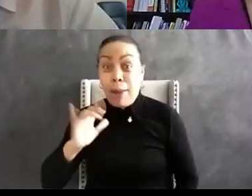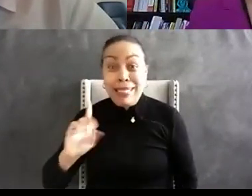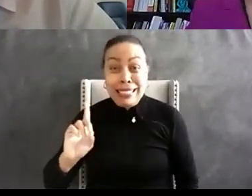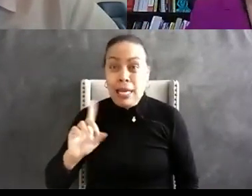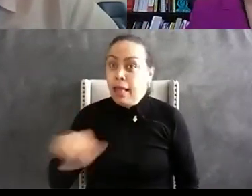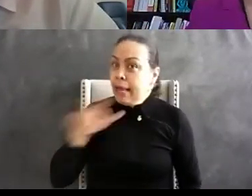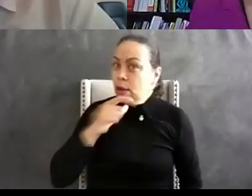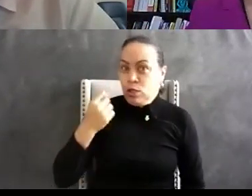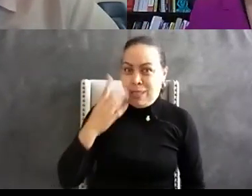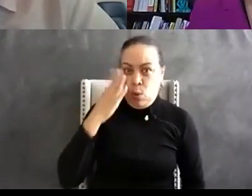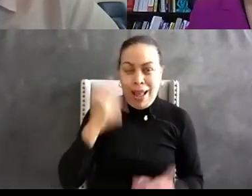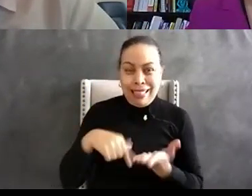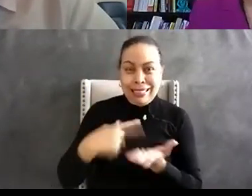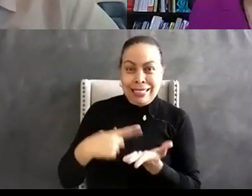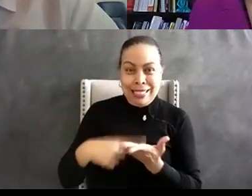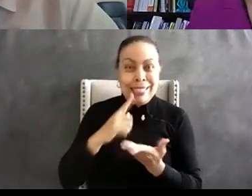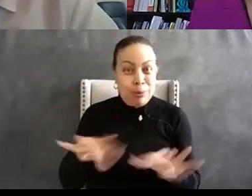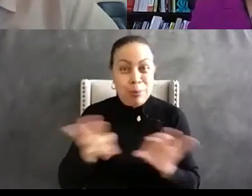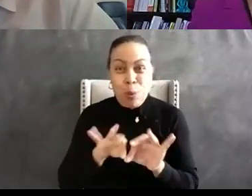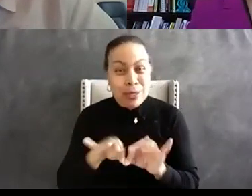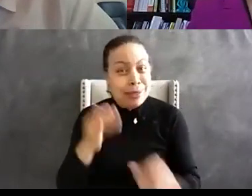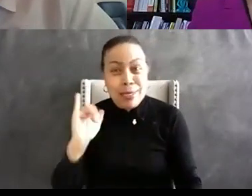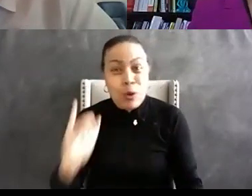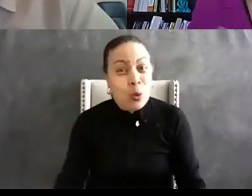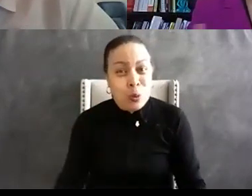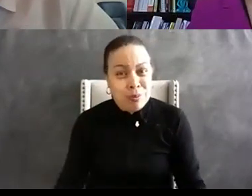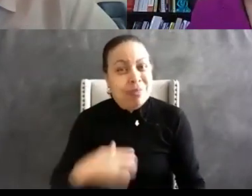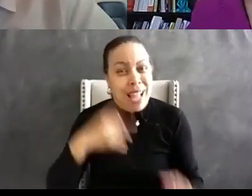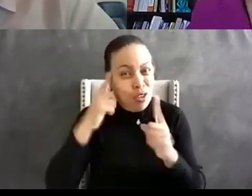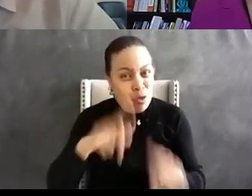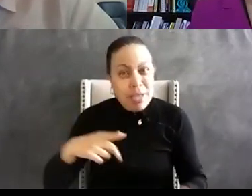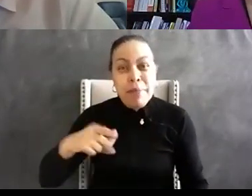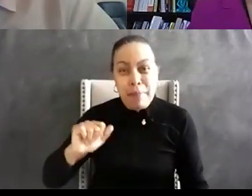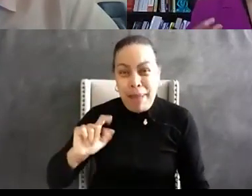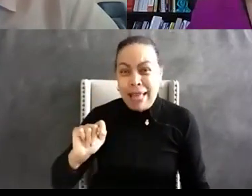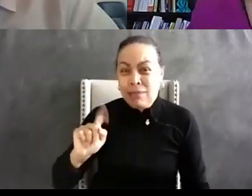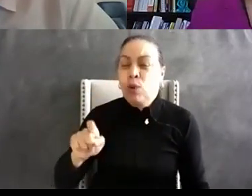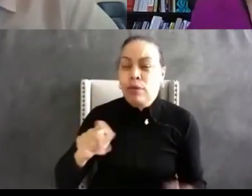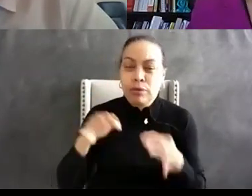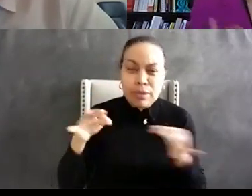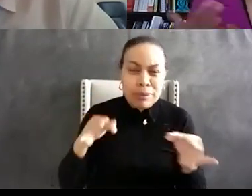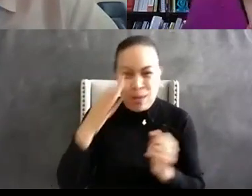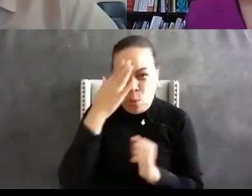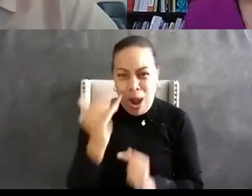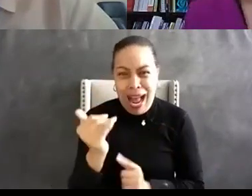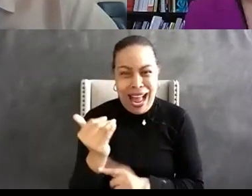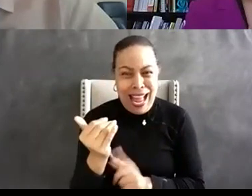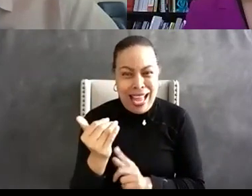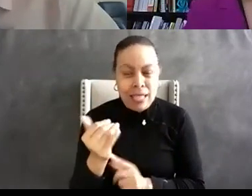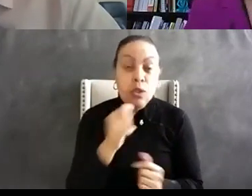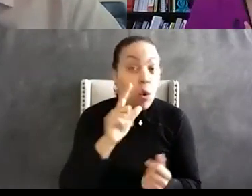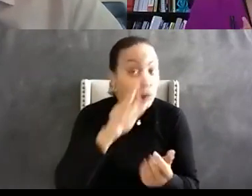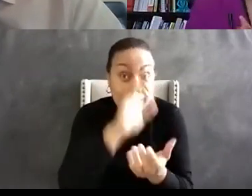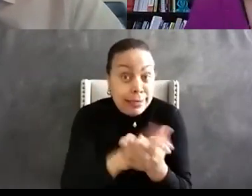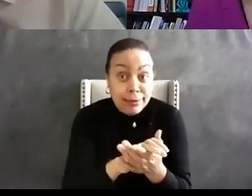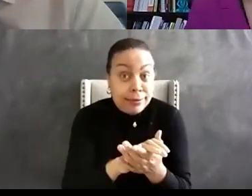conversation is important and why it's necessary so I agree with Pat you've got you have to be able to explain why you don't have to believe it you